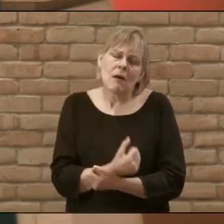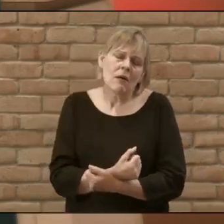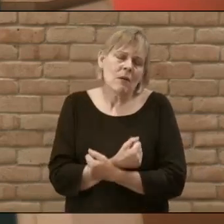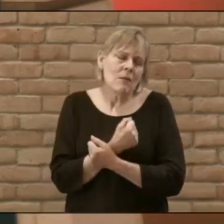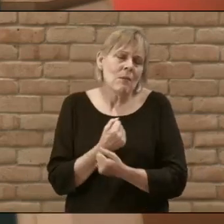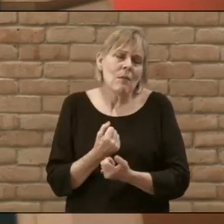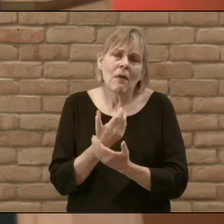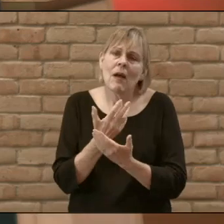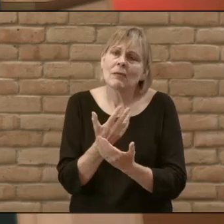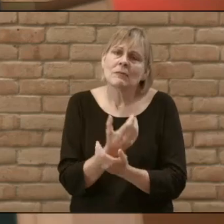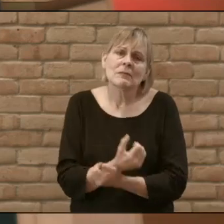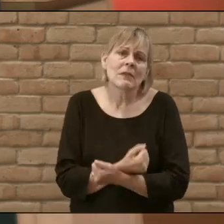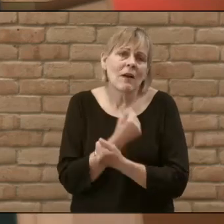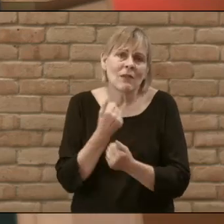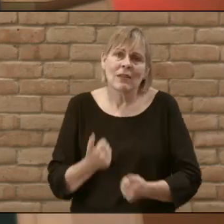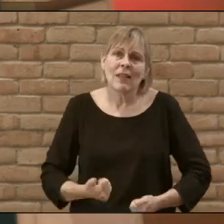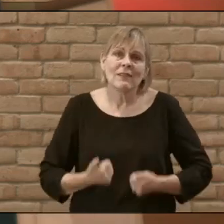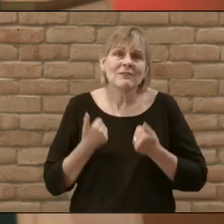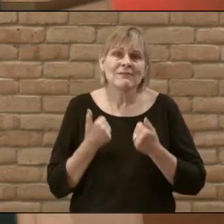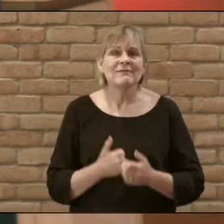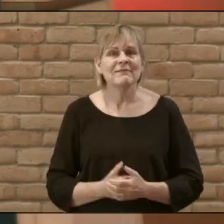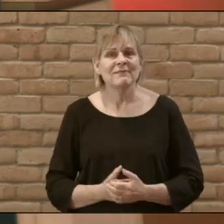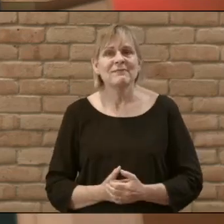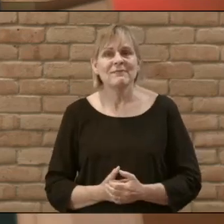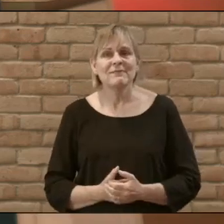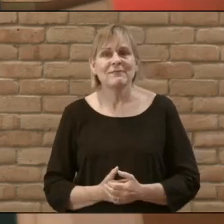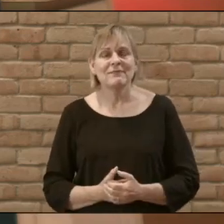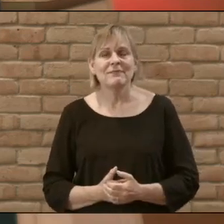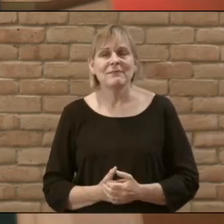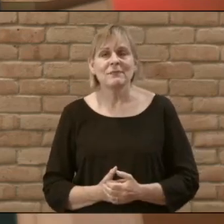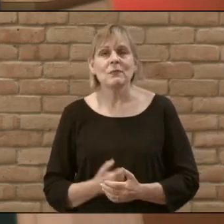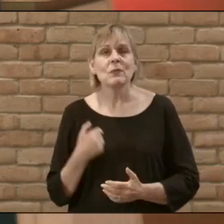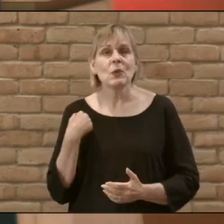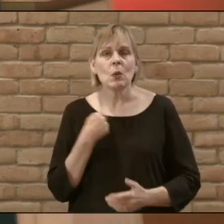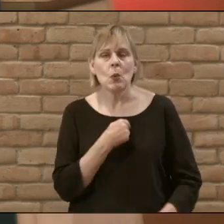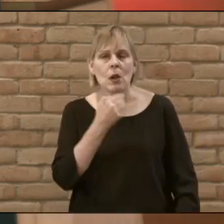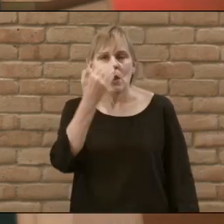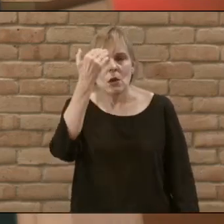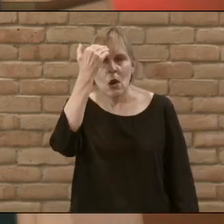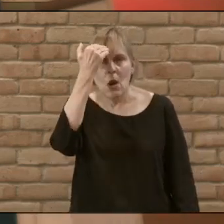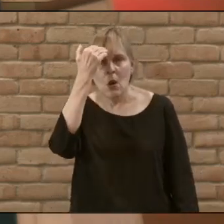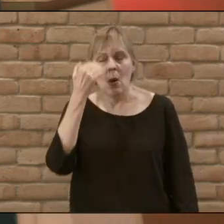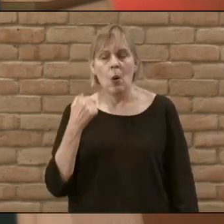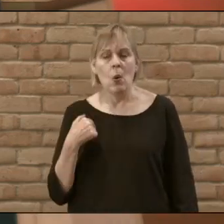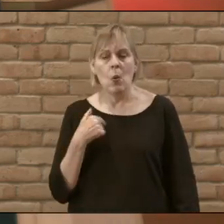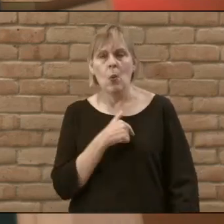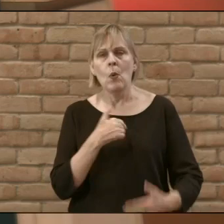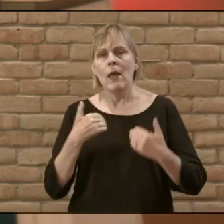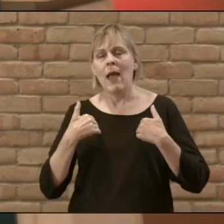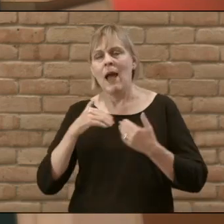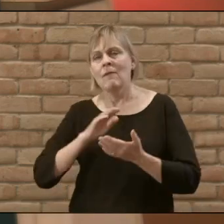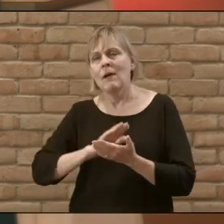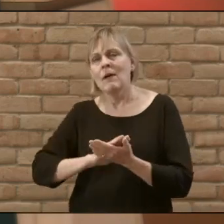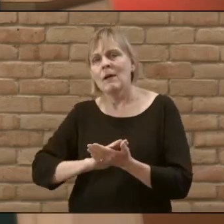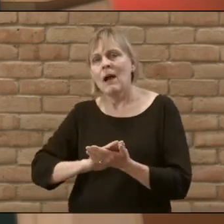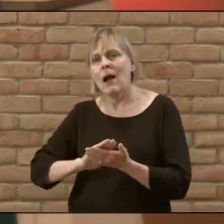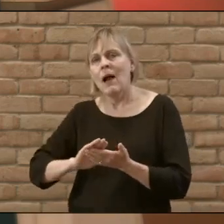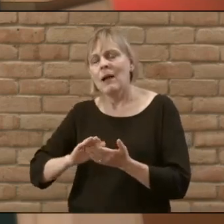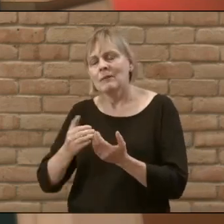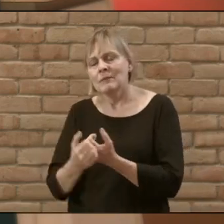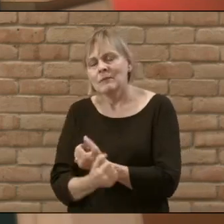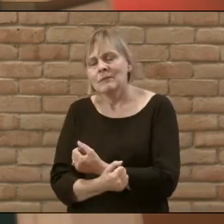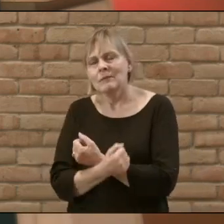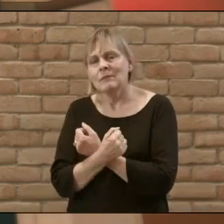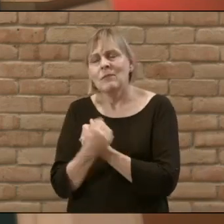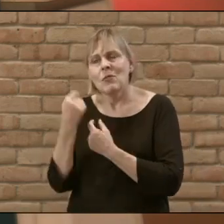loving life so that we would know that we have a kind compassionate